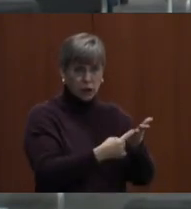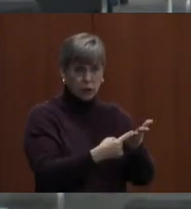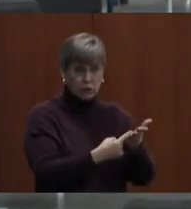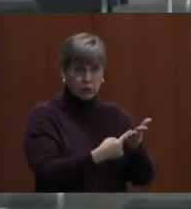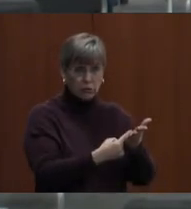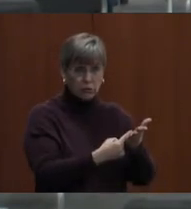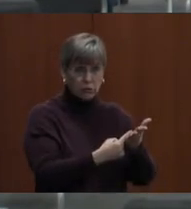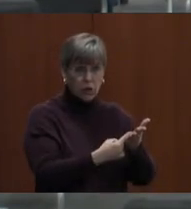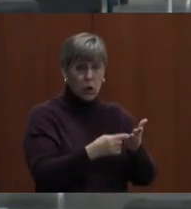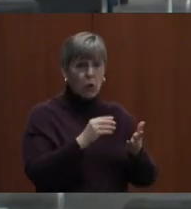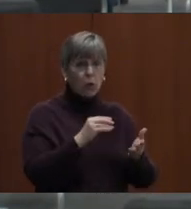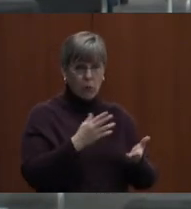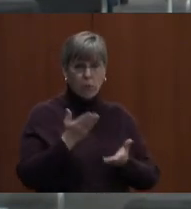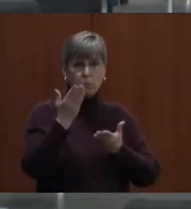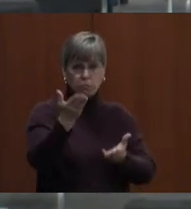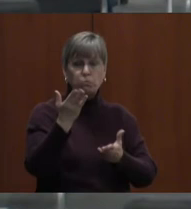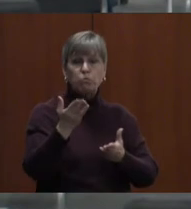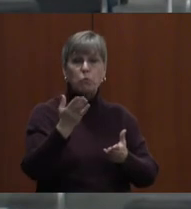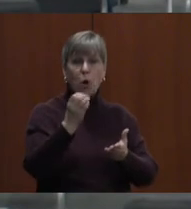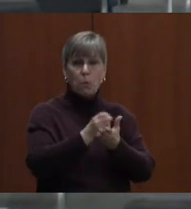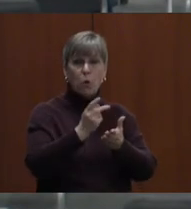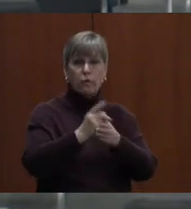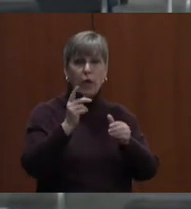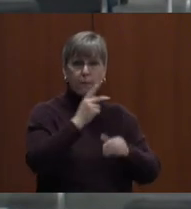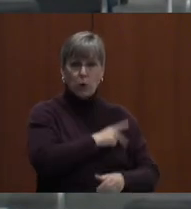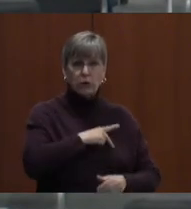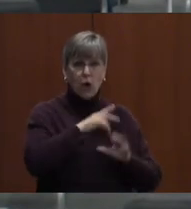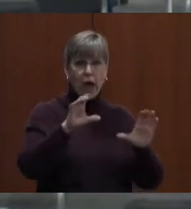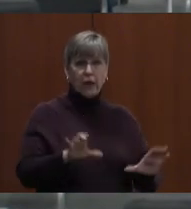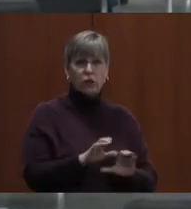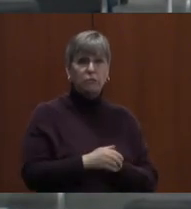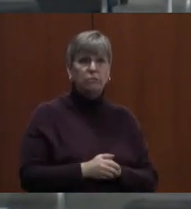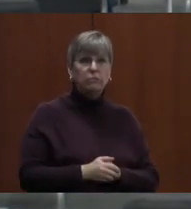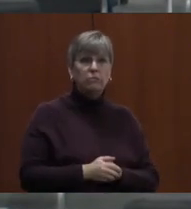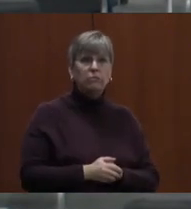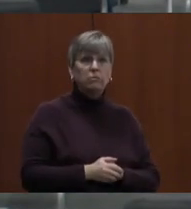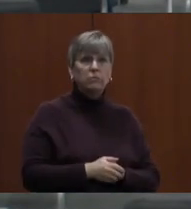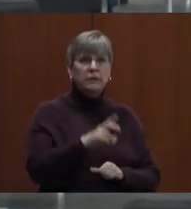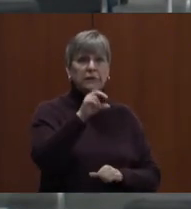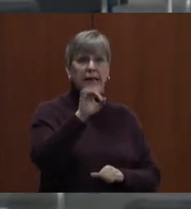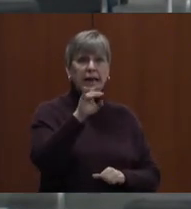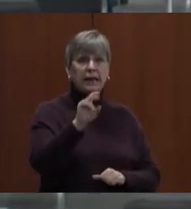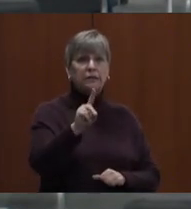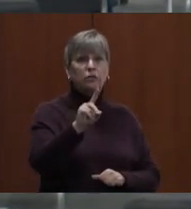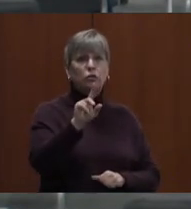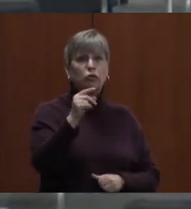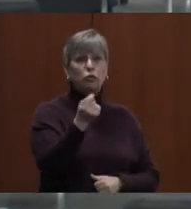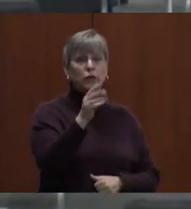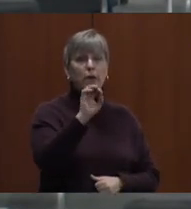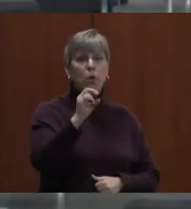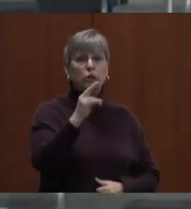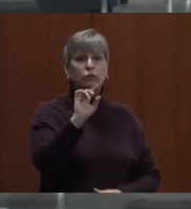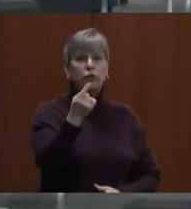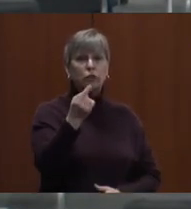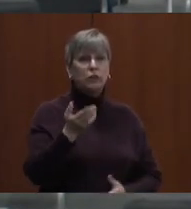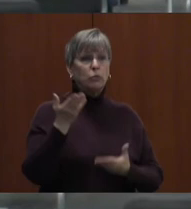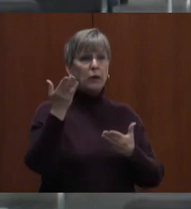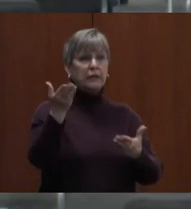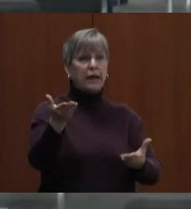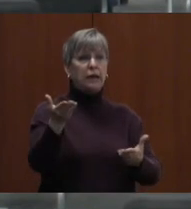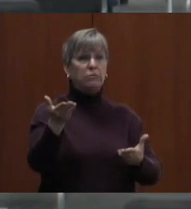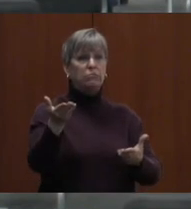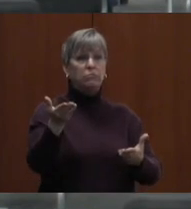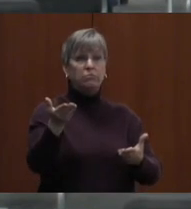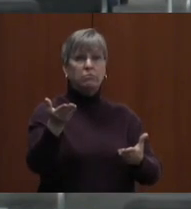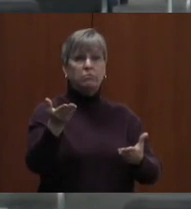we'll move to the vote. We're going to approve the personnel actions dated Tuesday, March 1st, as presented in closed